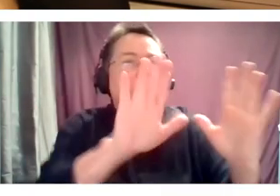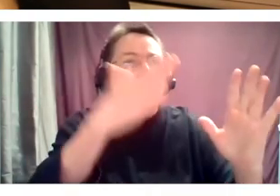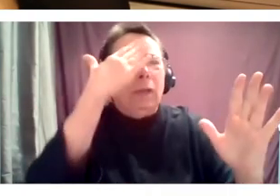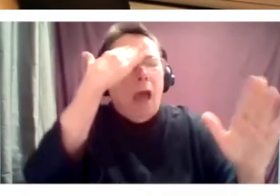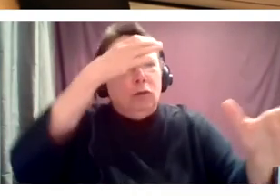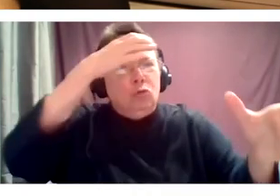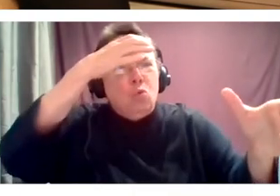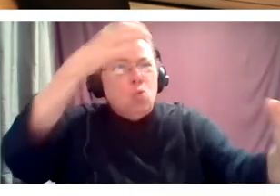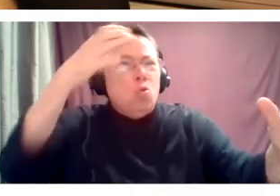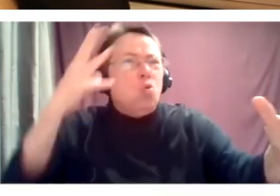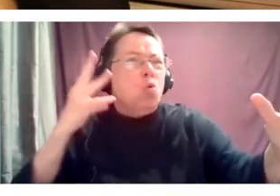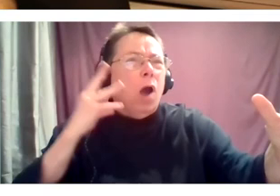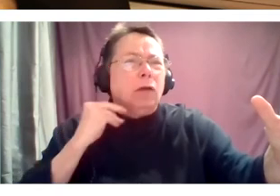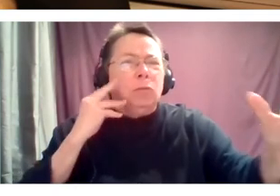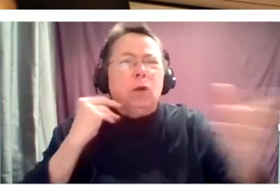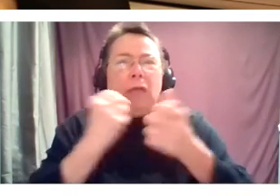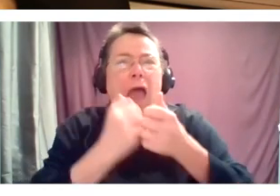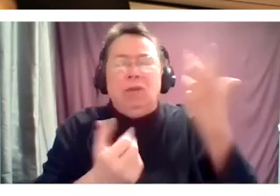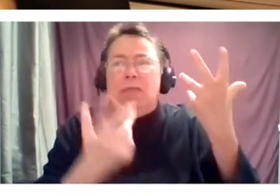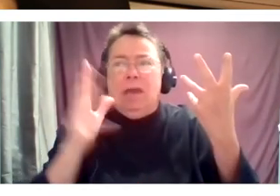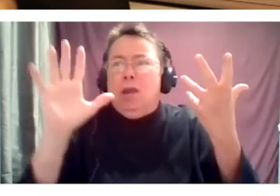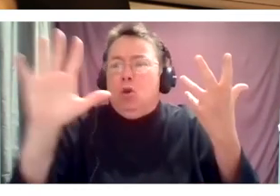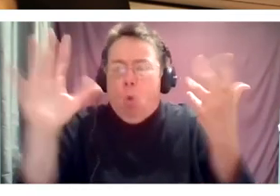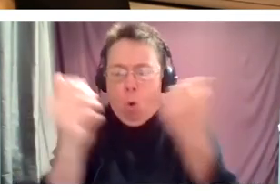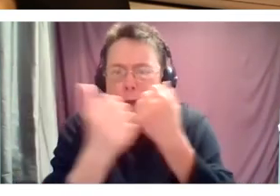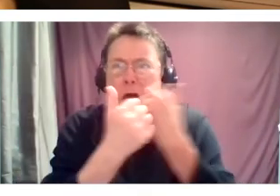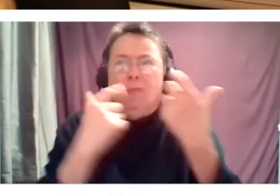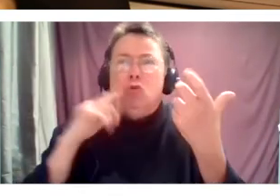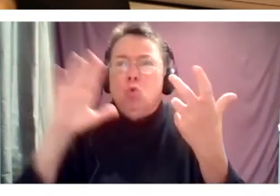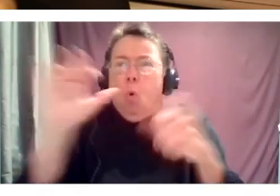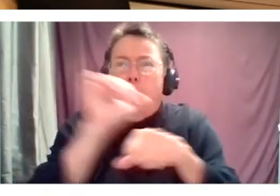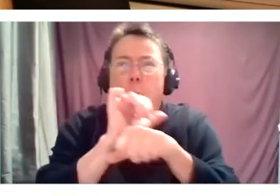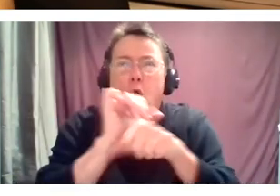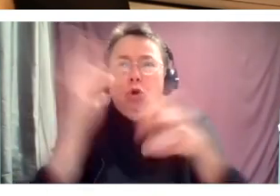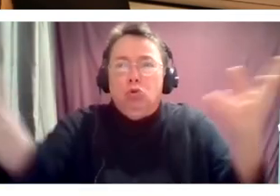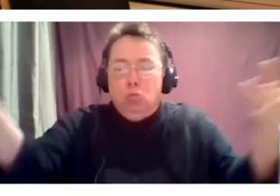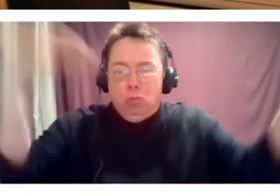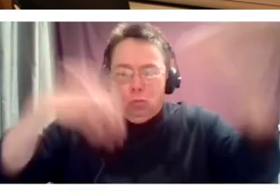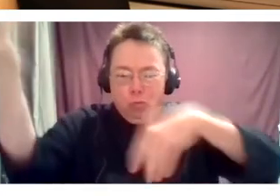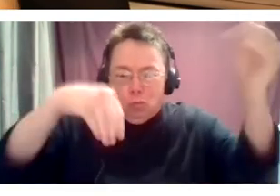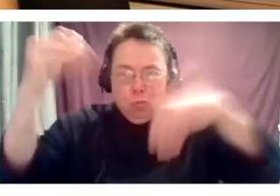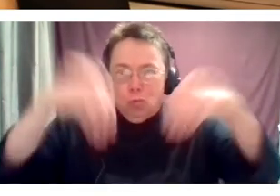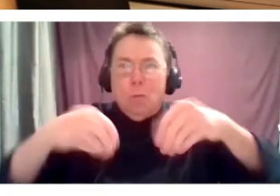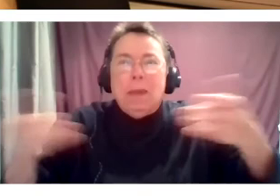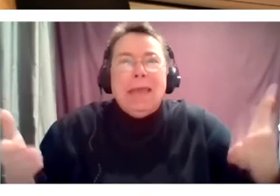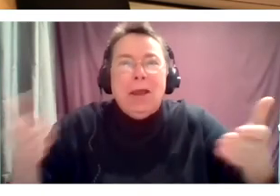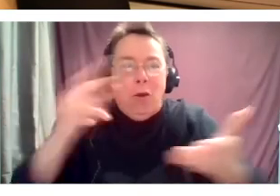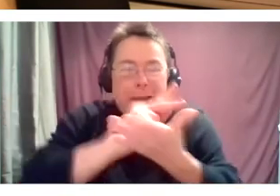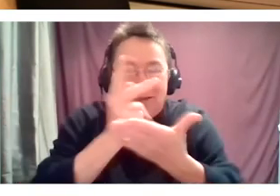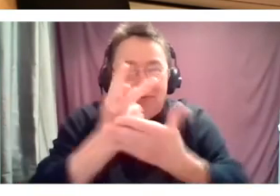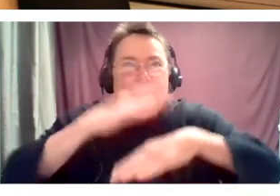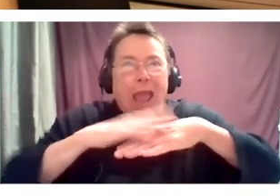you for bringing your time and your, your knowledge and your experience, um, your love for what we're doing to,